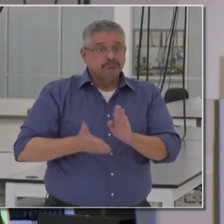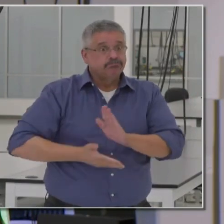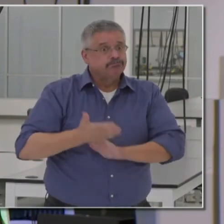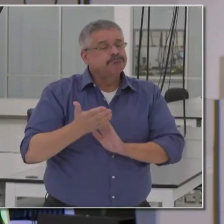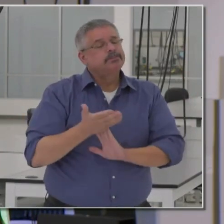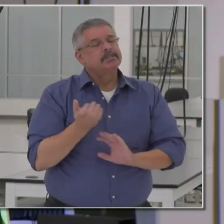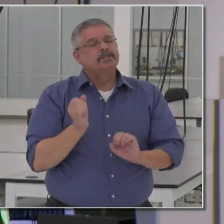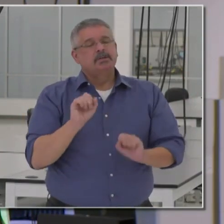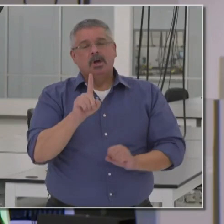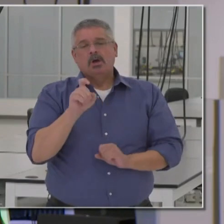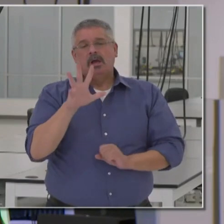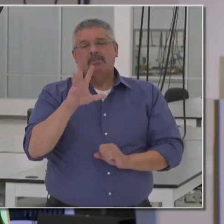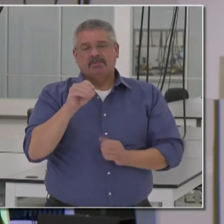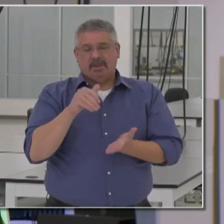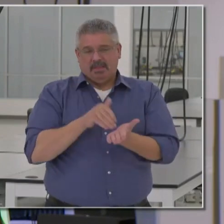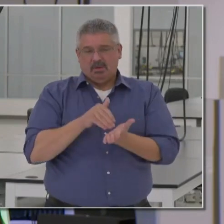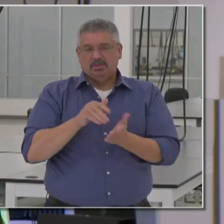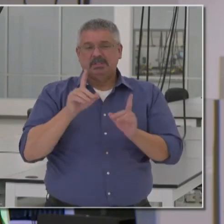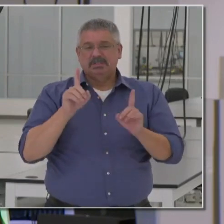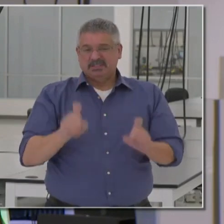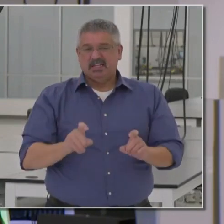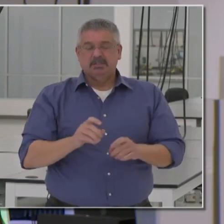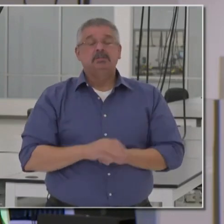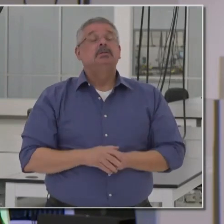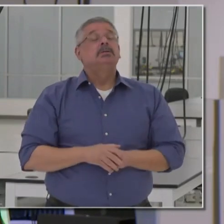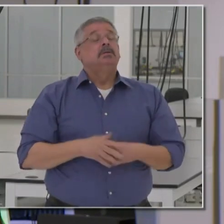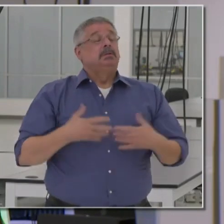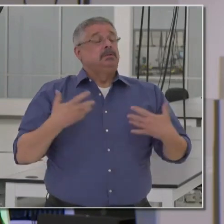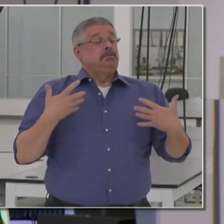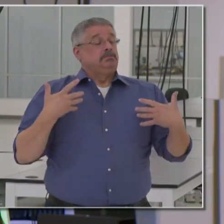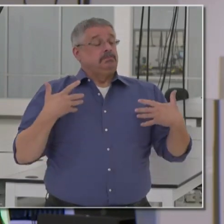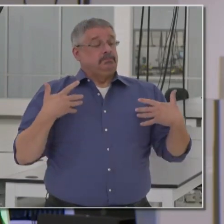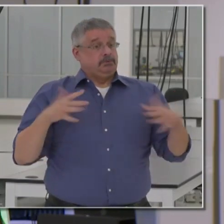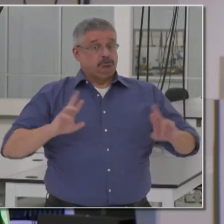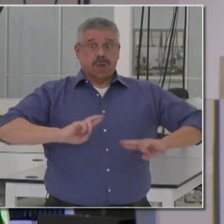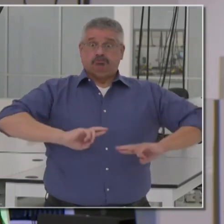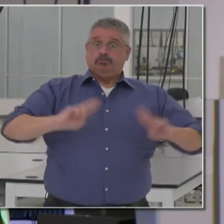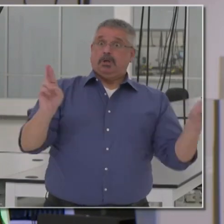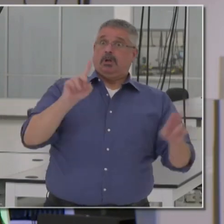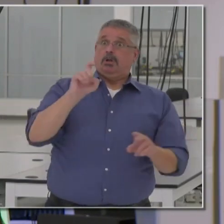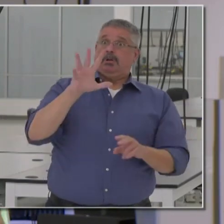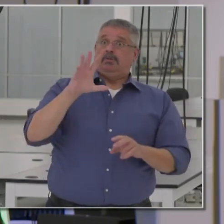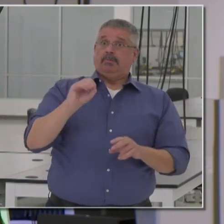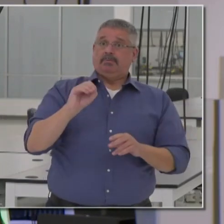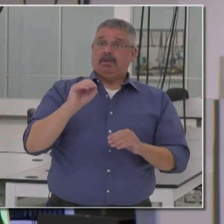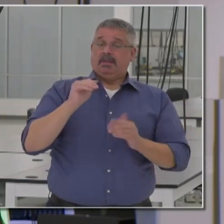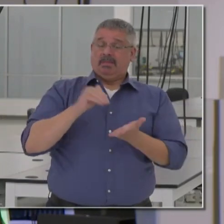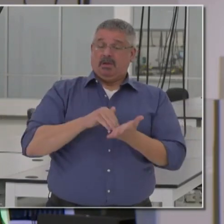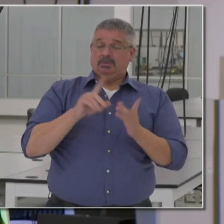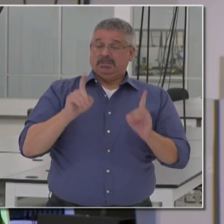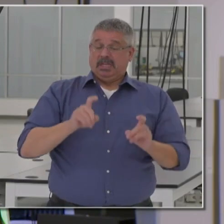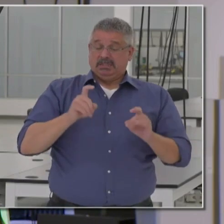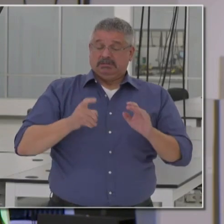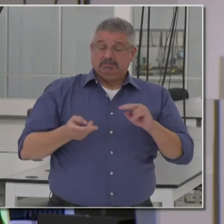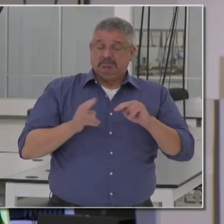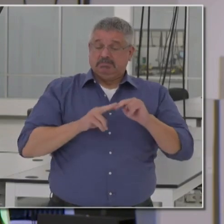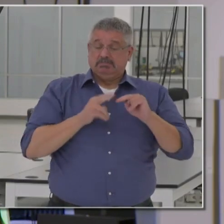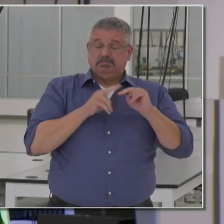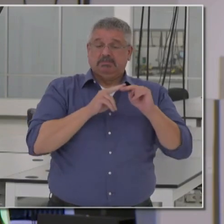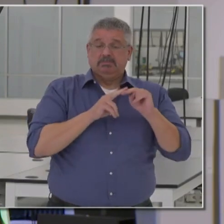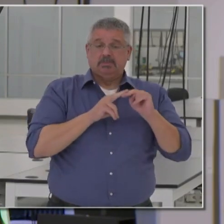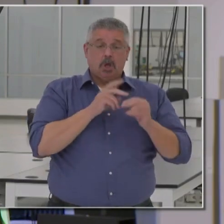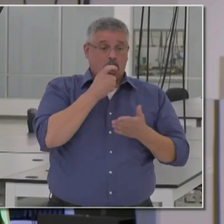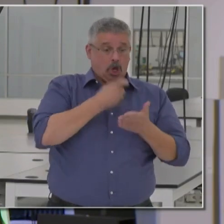at 150,000 tests. Once we get up to 100,000 tests, as we phase up, the costs are